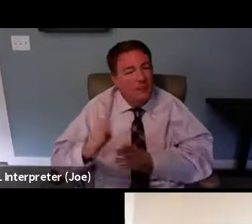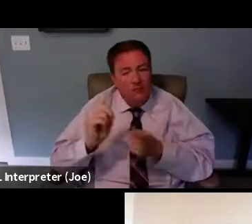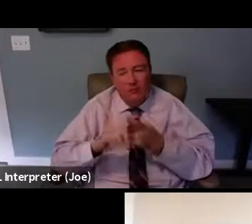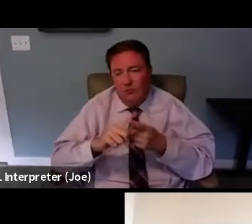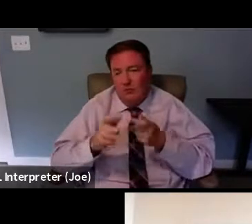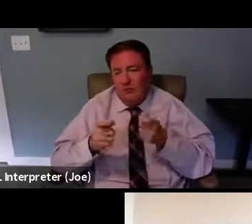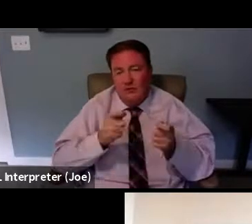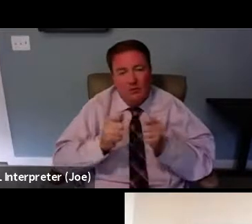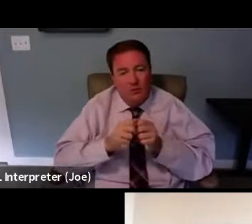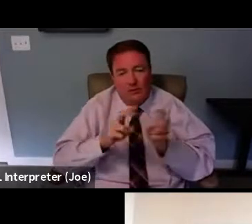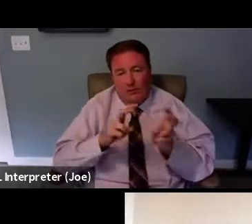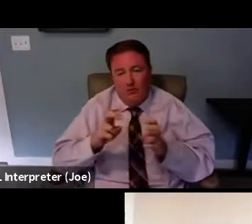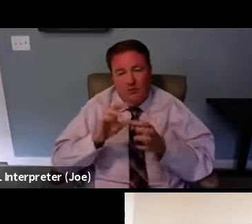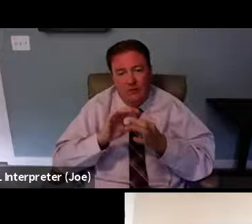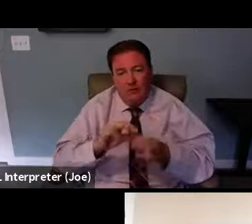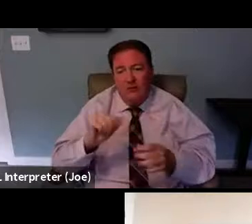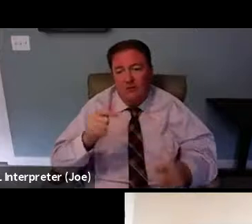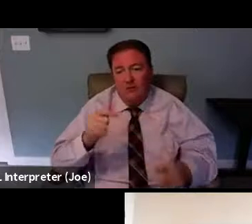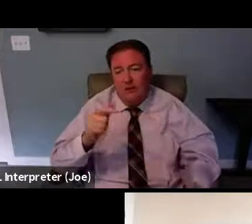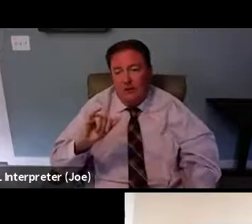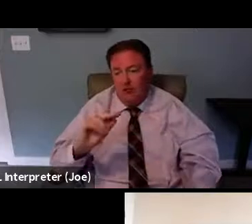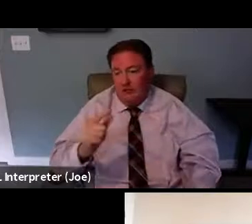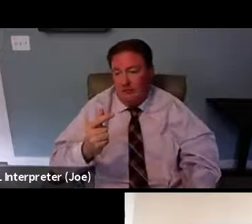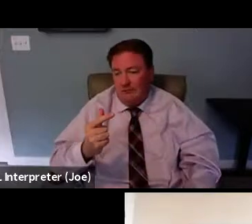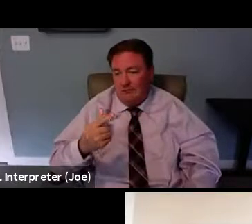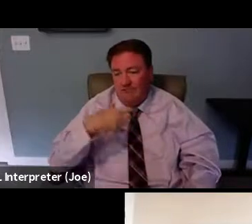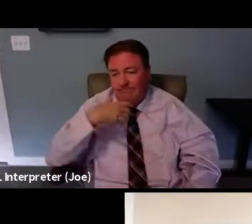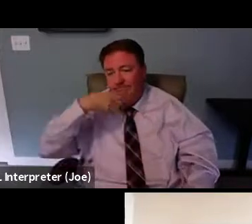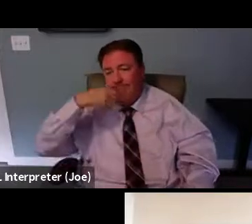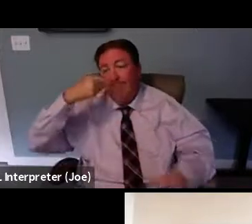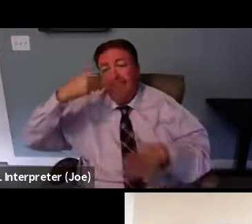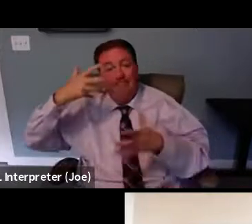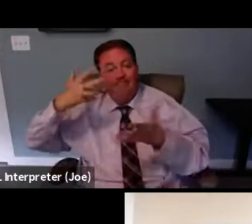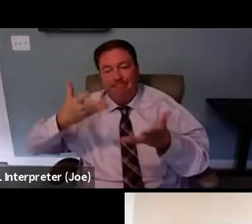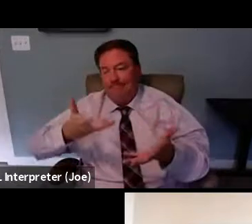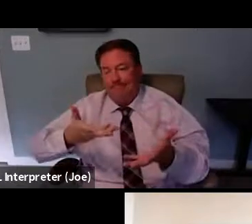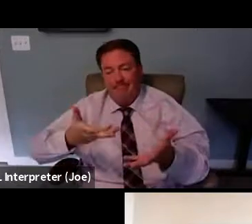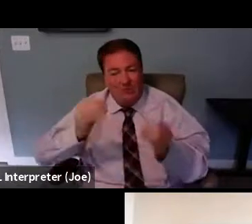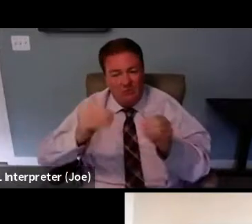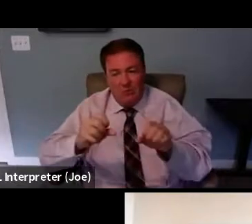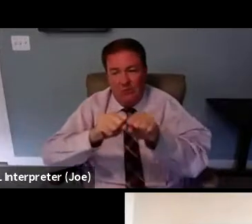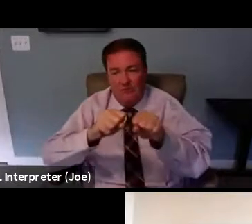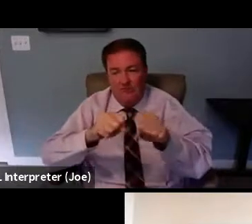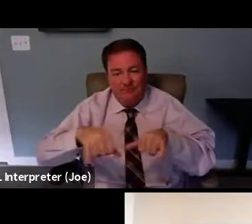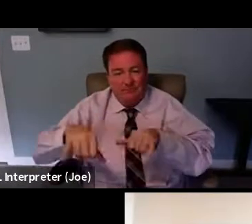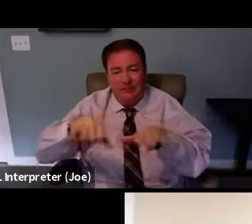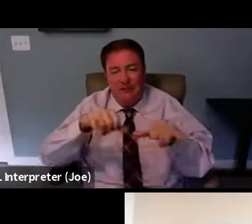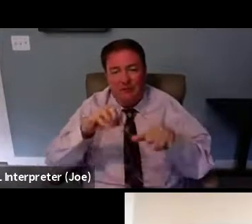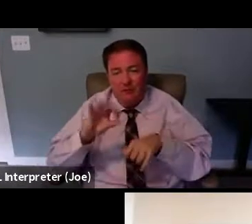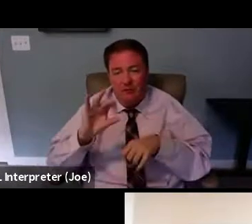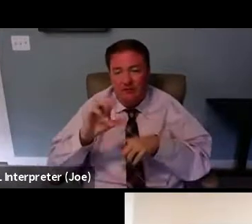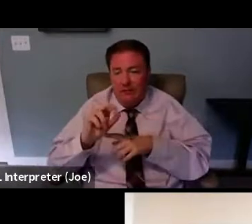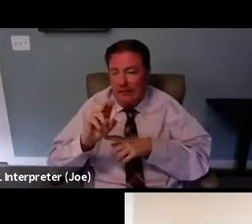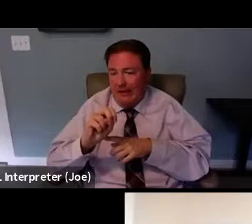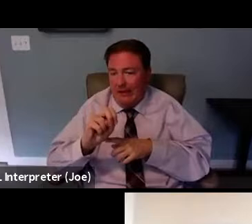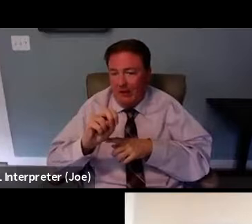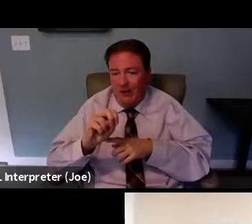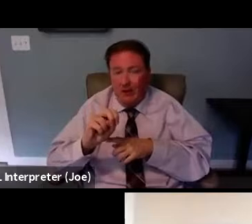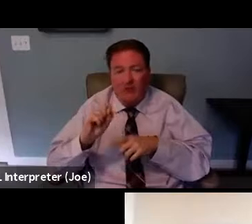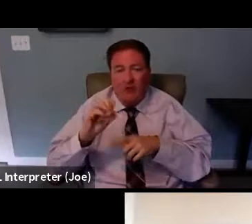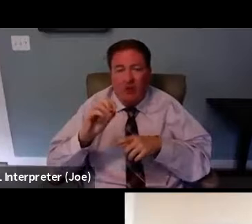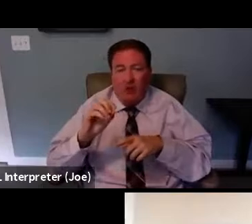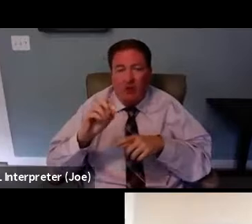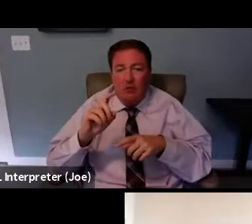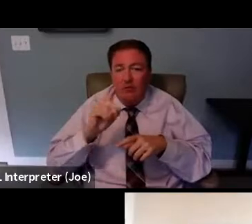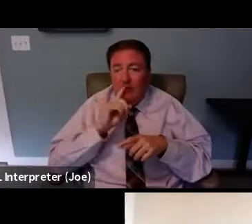these issues regarding aging. We don't have an standard of care that has been revised. So we make sure that a screening happened